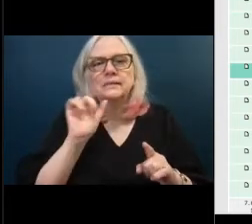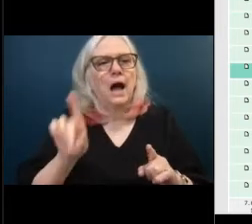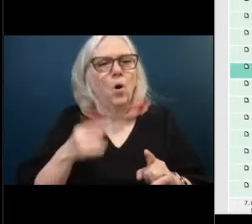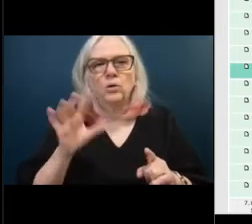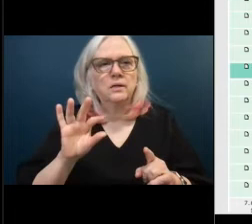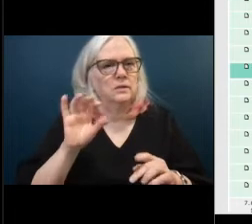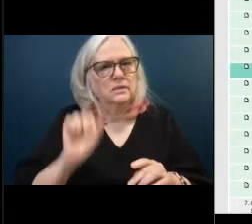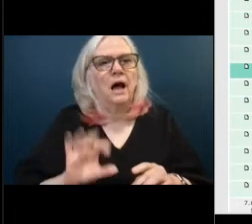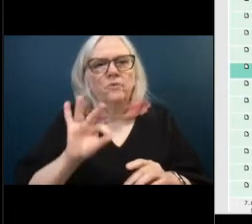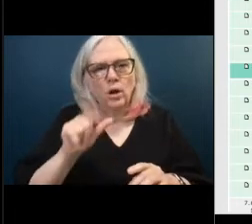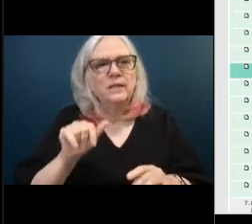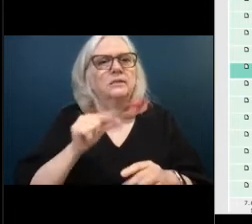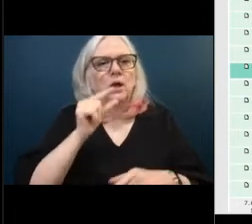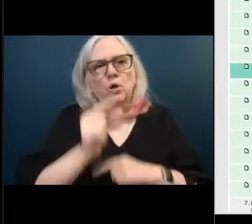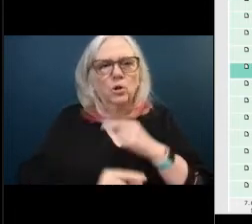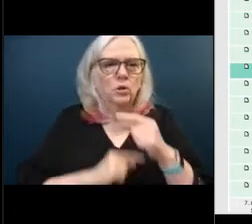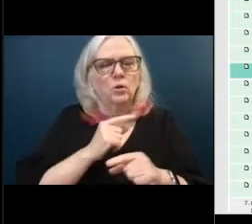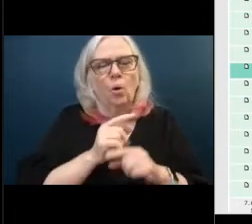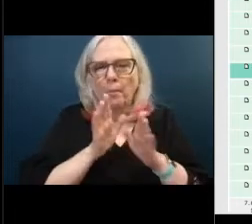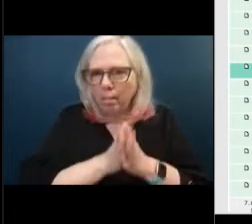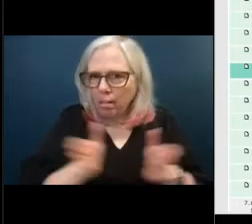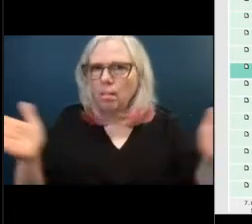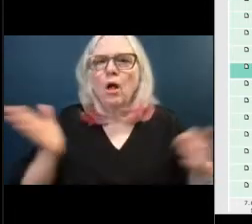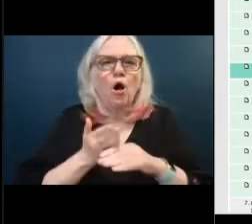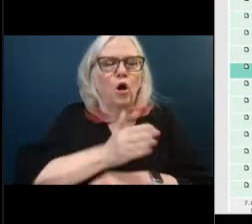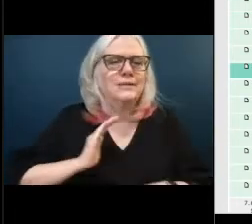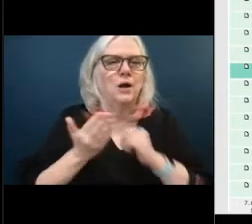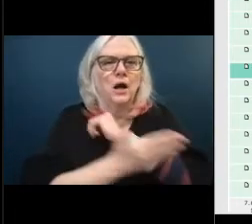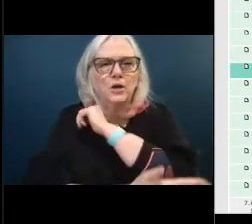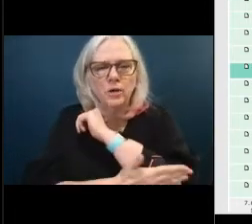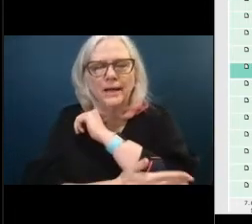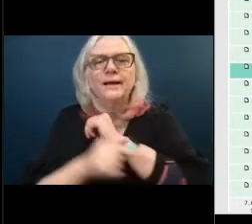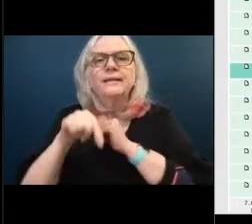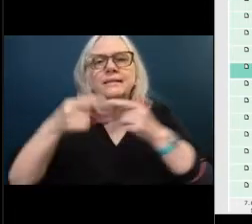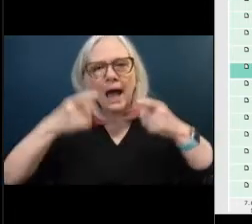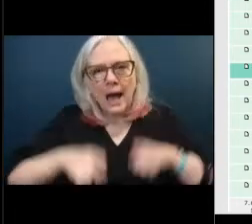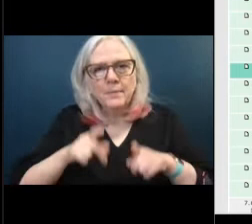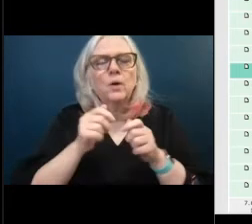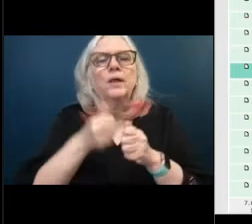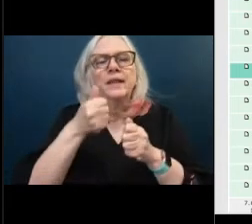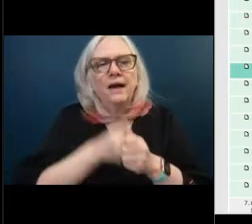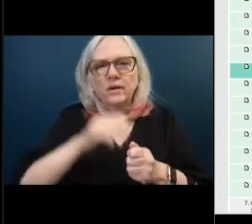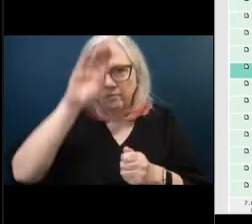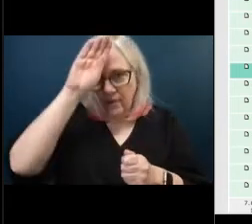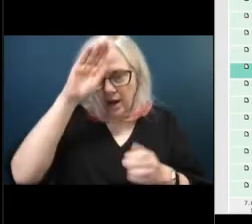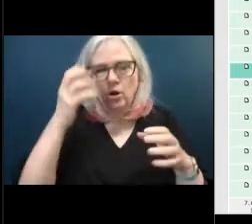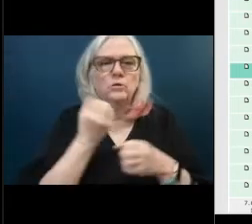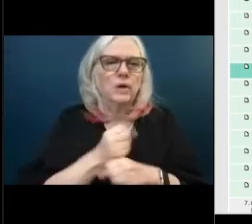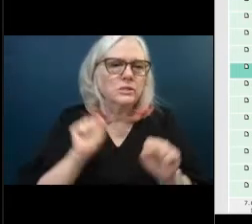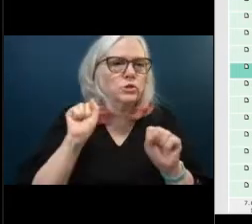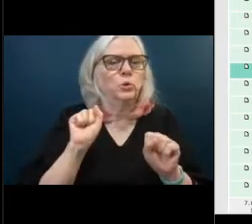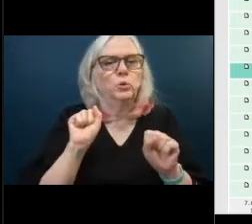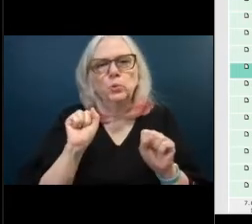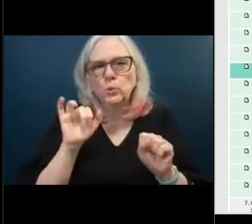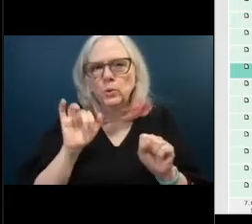issue across the country this happens with every fire rescue department that does transport and some are writing off